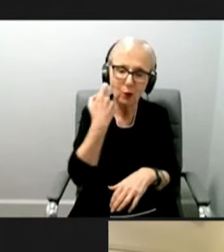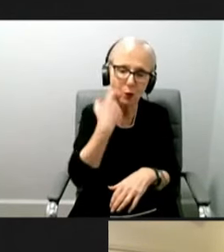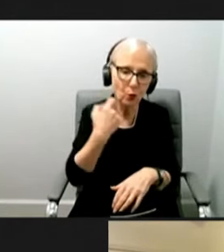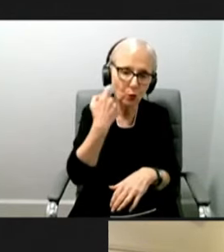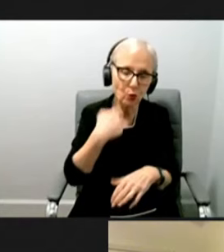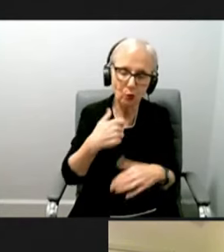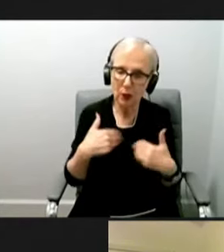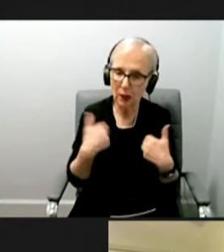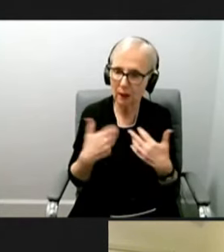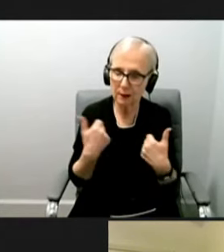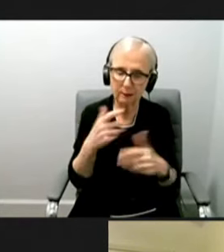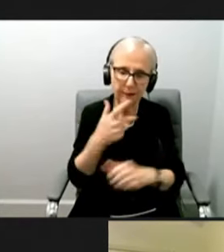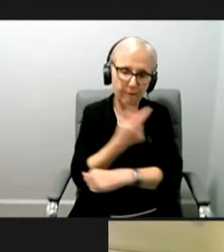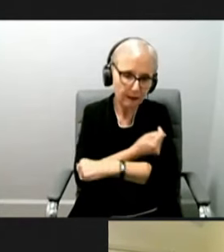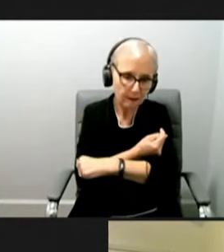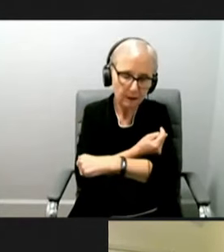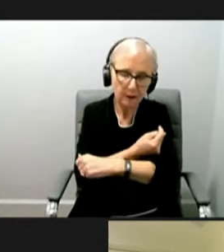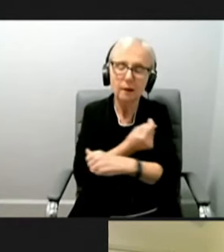vaccinated.